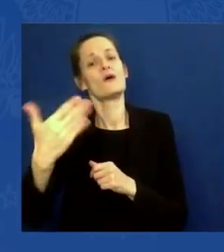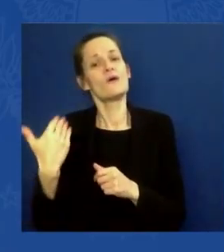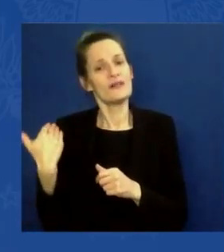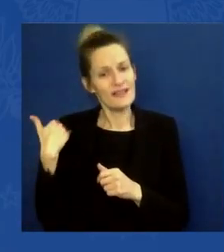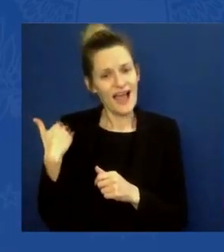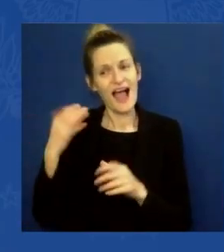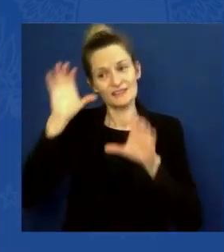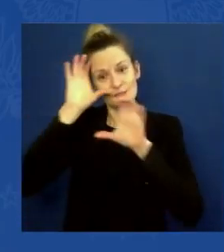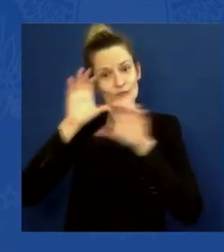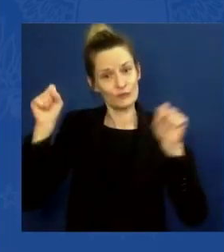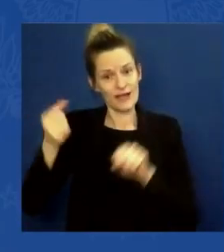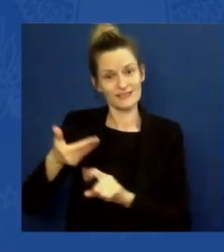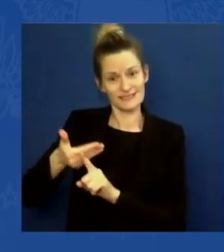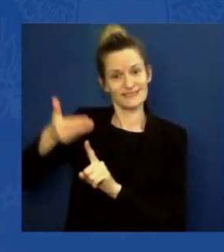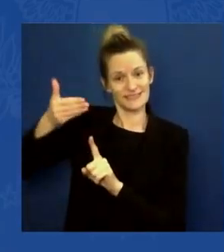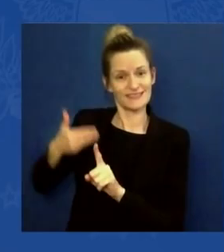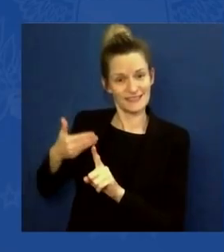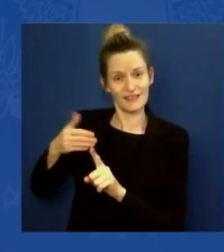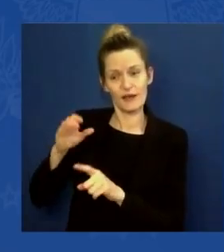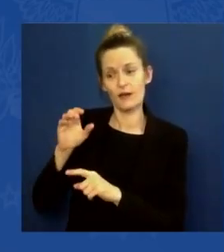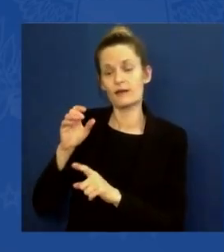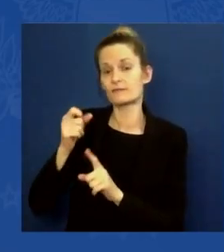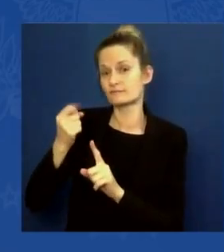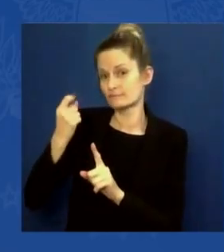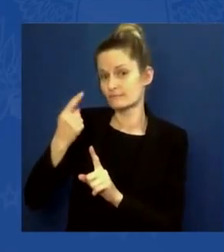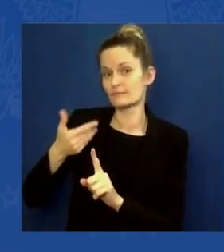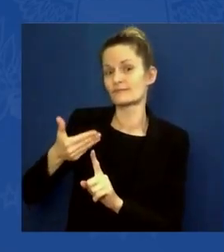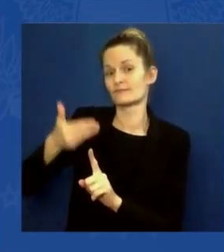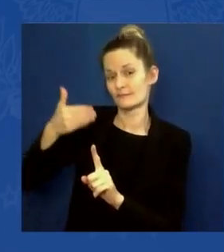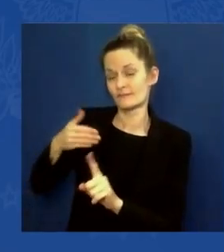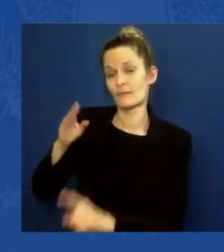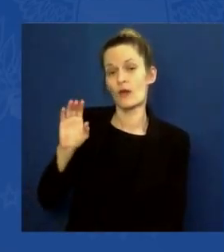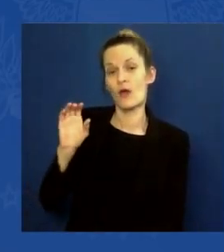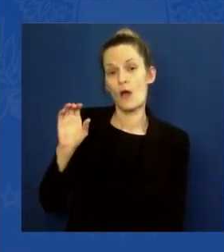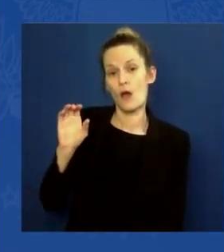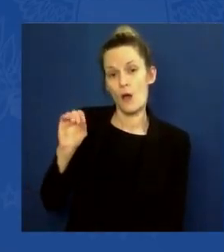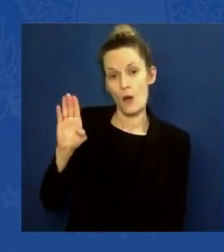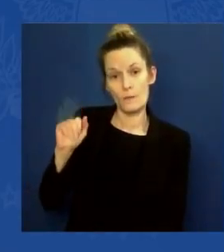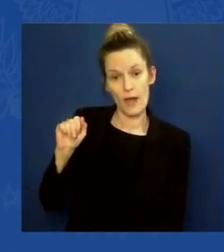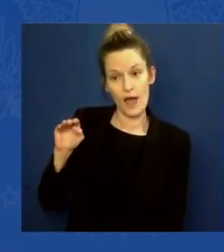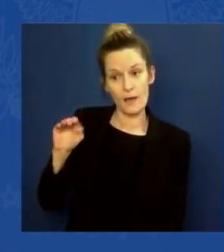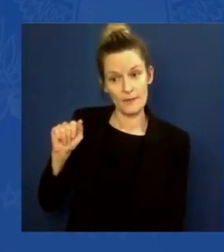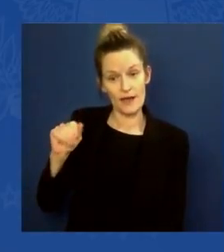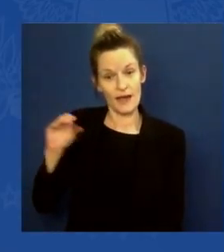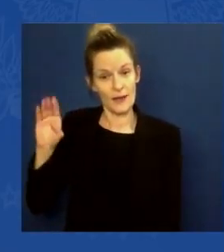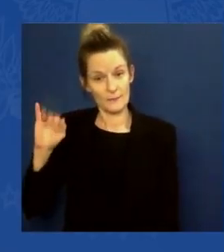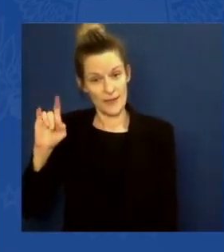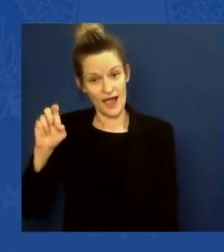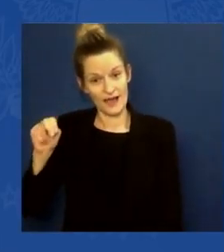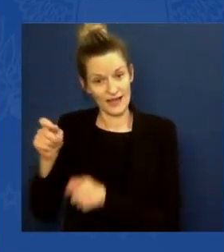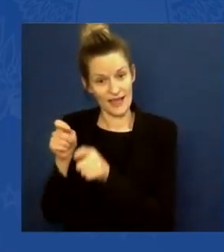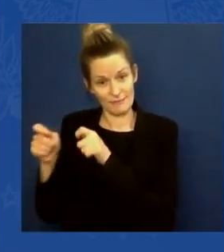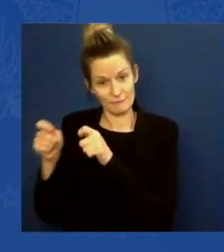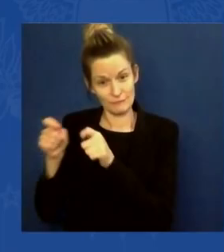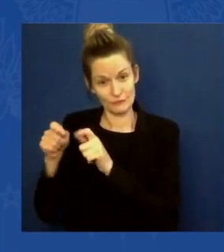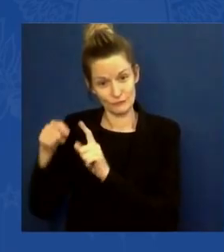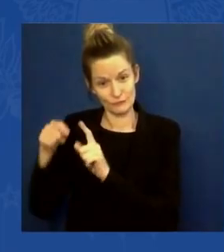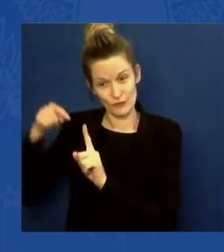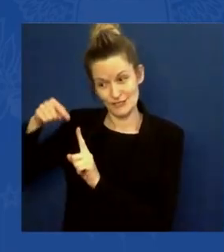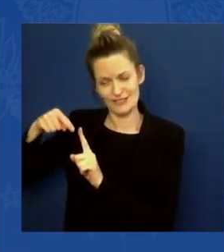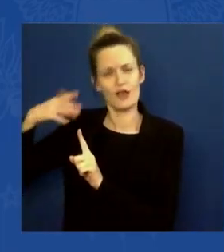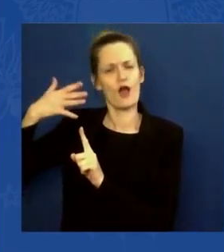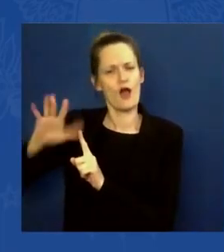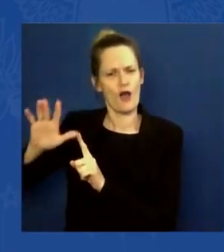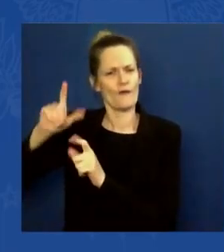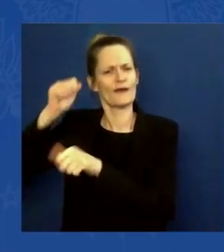administration, when that was set, they were set that we had more time. We don't have the time now. The goals are different